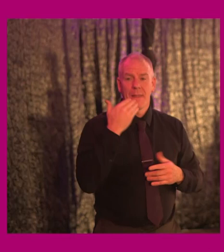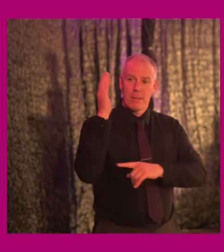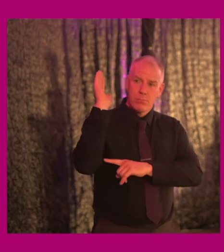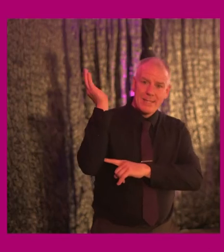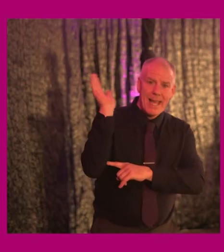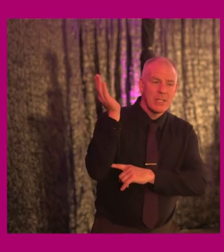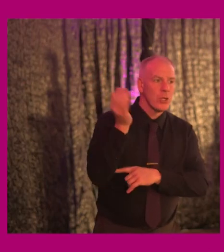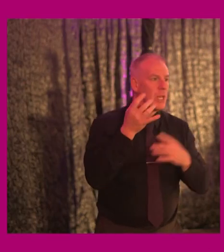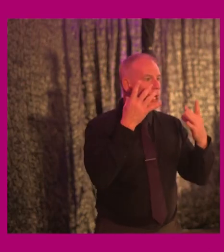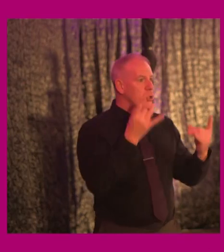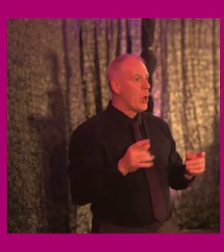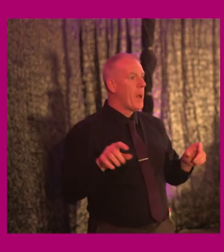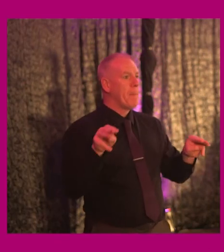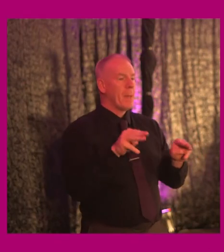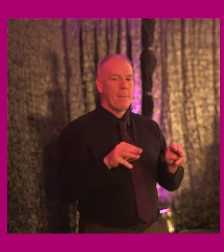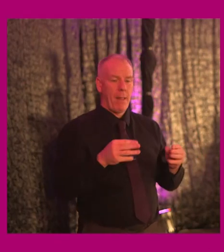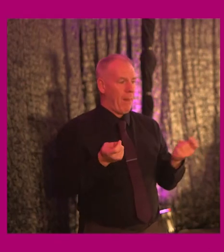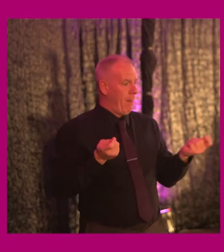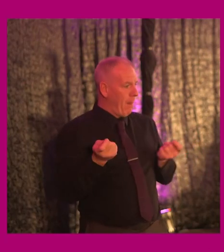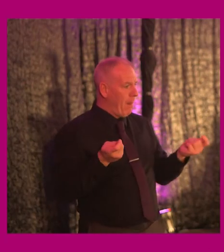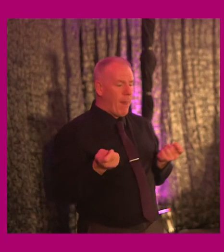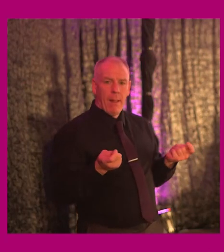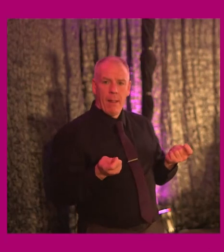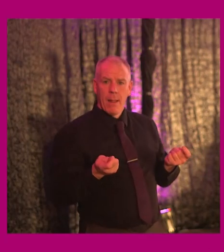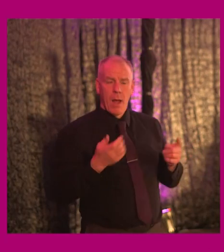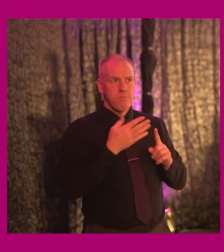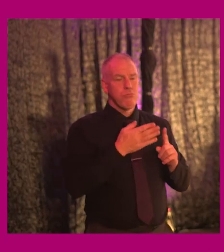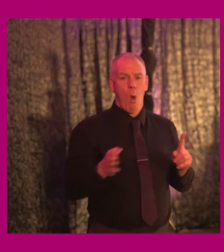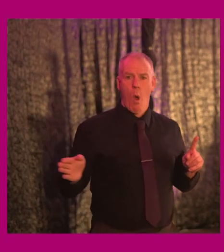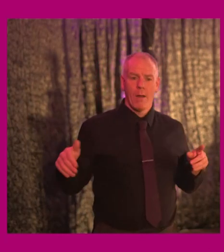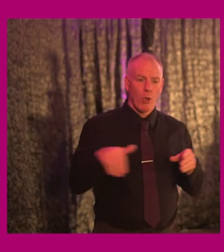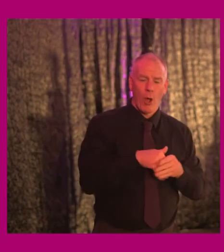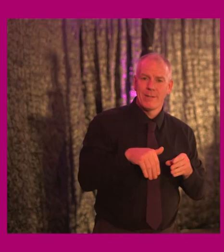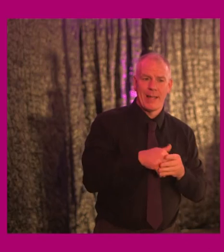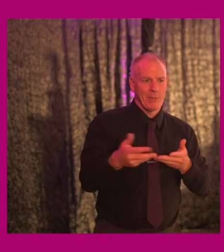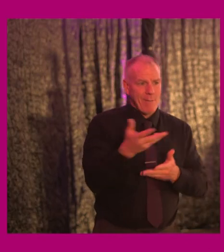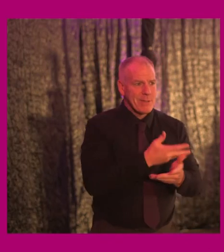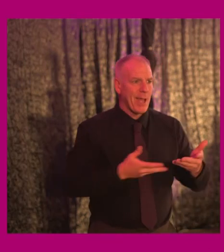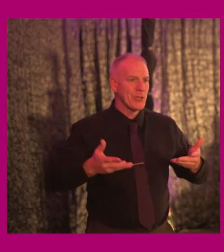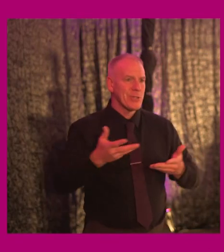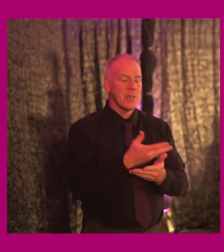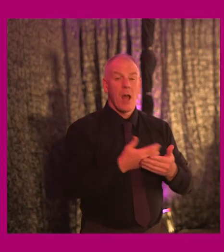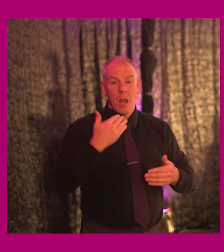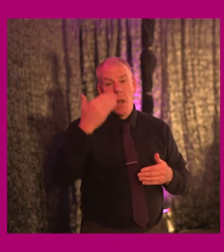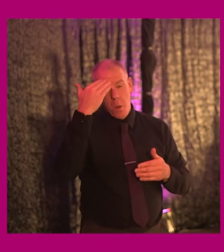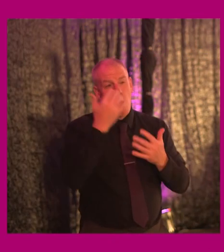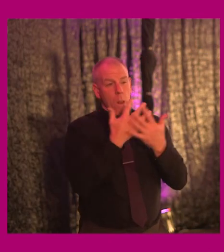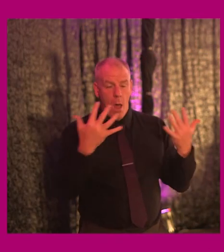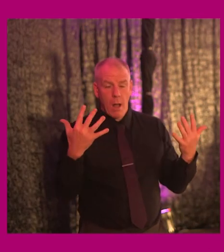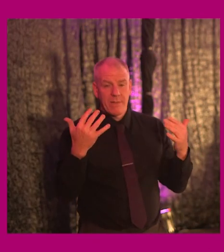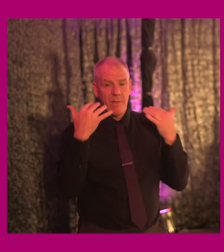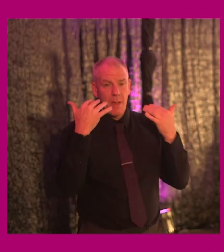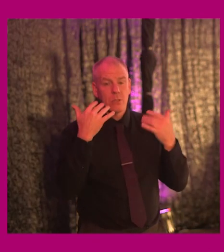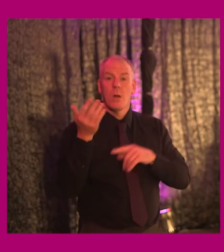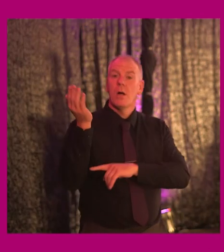and our chairs for fascinating, uh, and wide ranging content that we've heard today. And I know there was a lot to take in. So